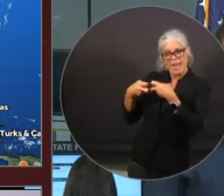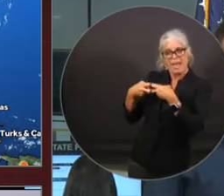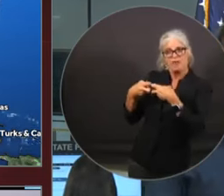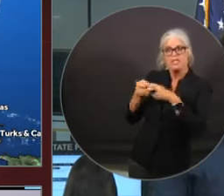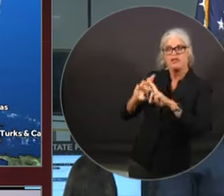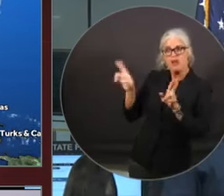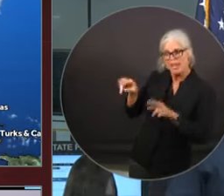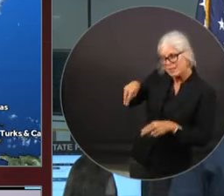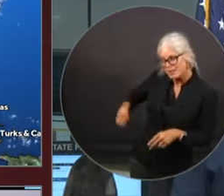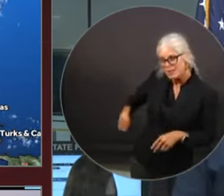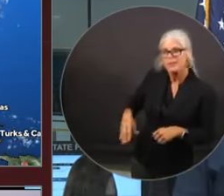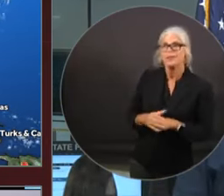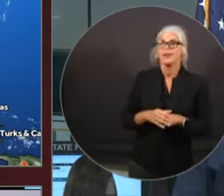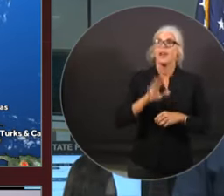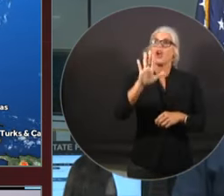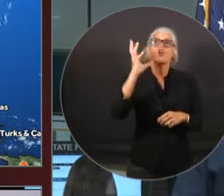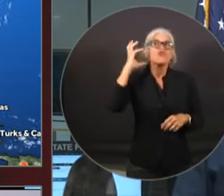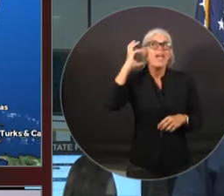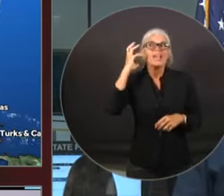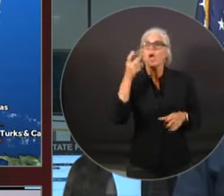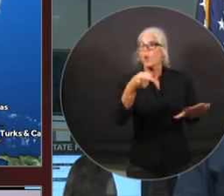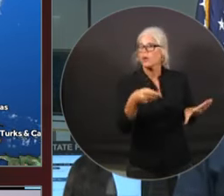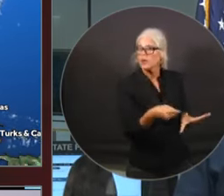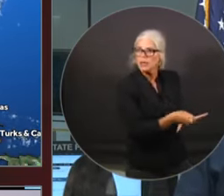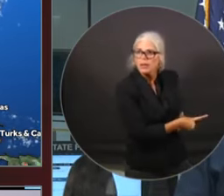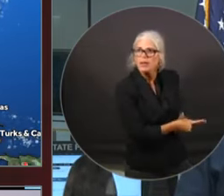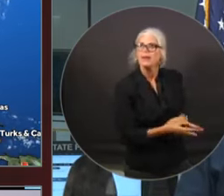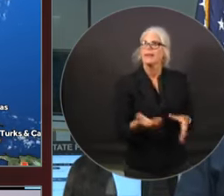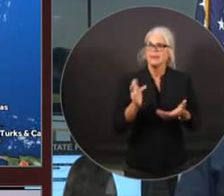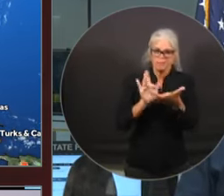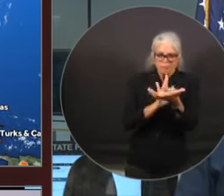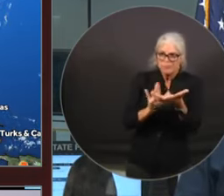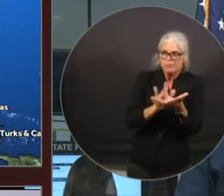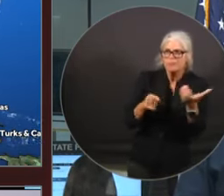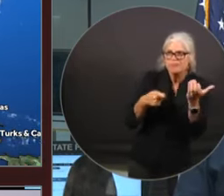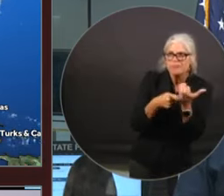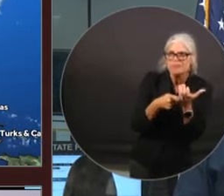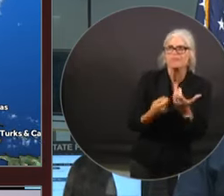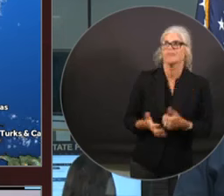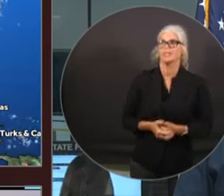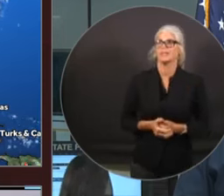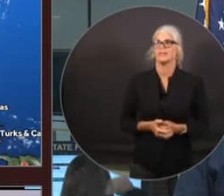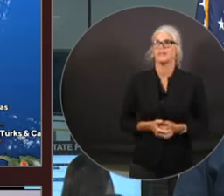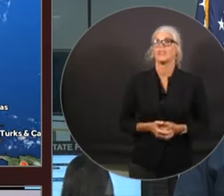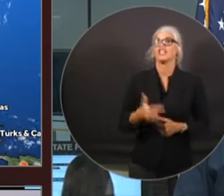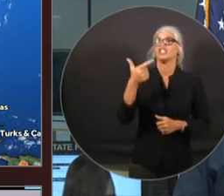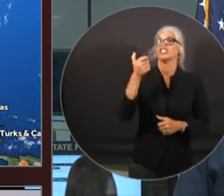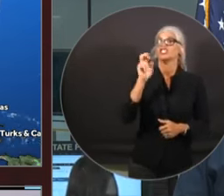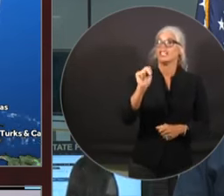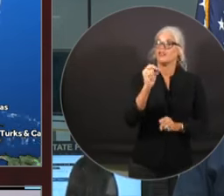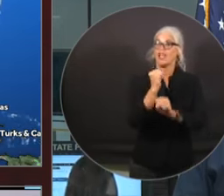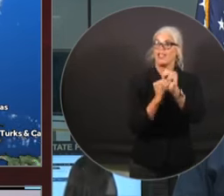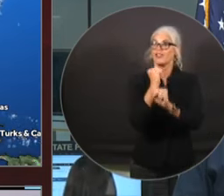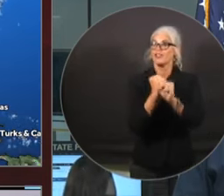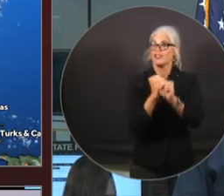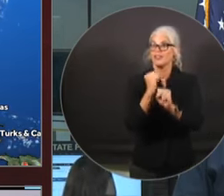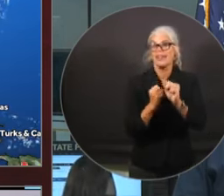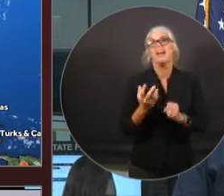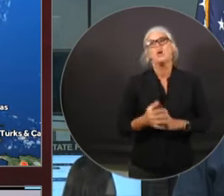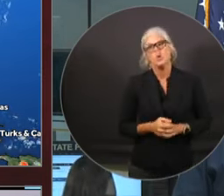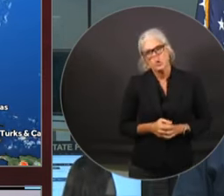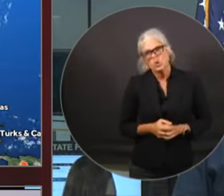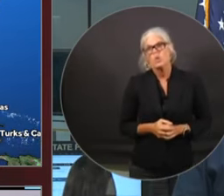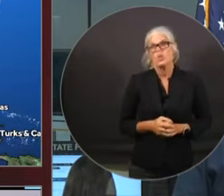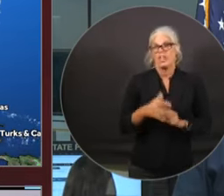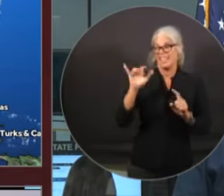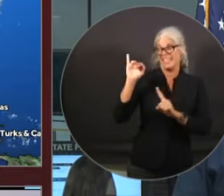don't miss any important updates from your local officials. I will go back and talk again about the generator safety. We have been doing a great job since Hurricane Ian